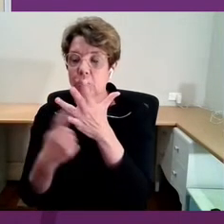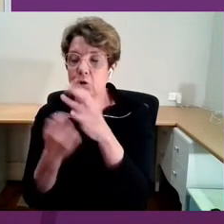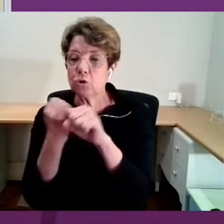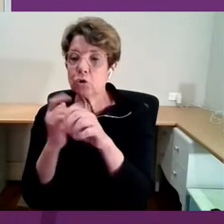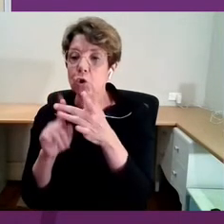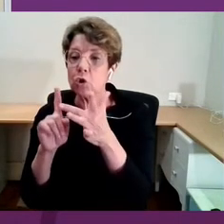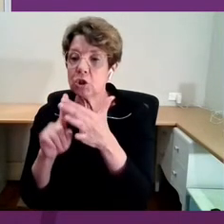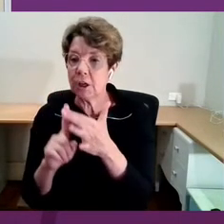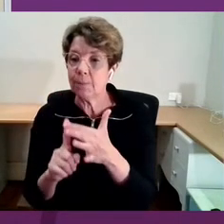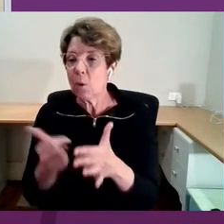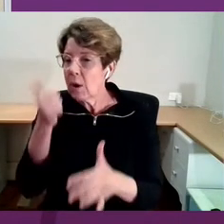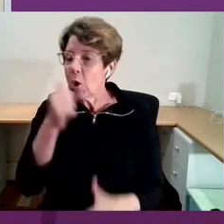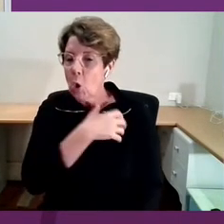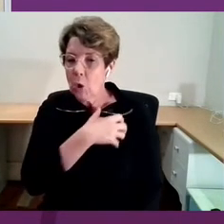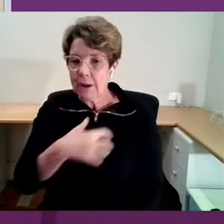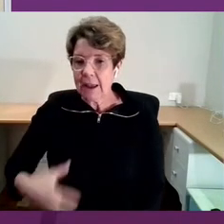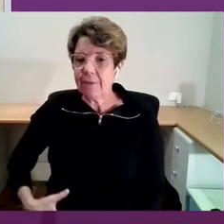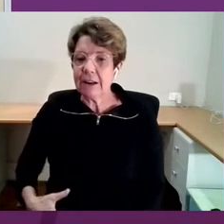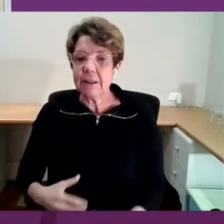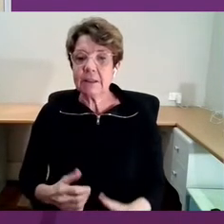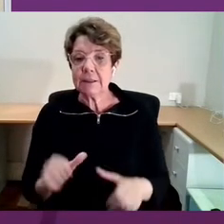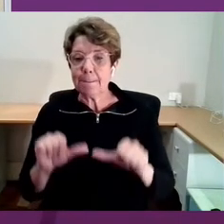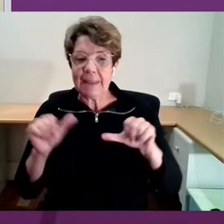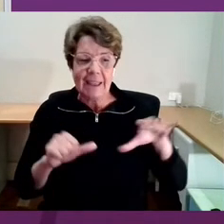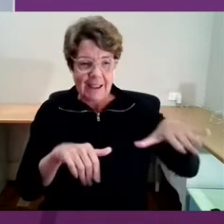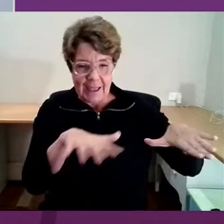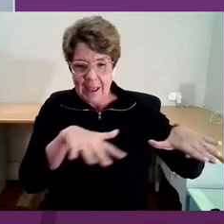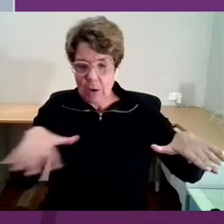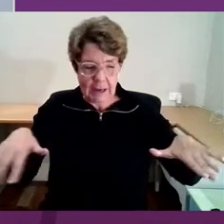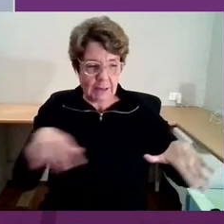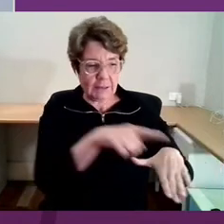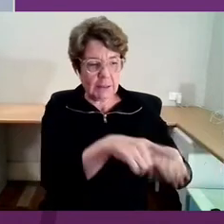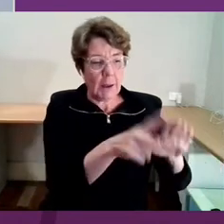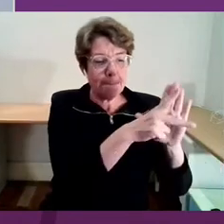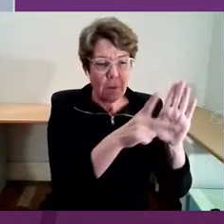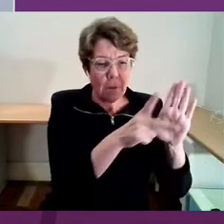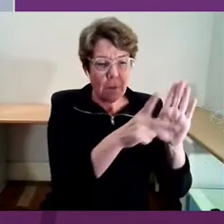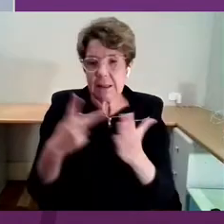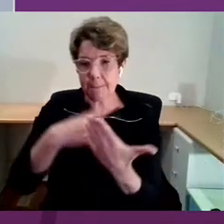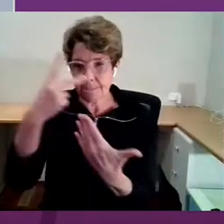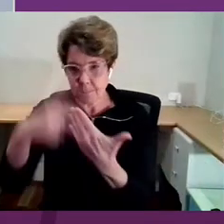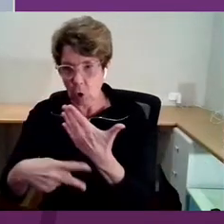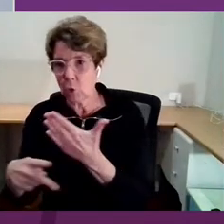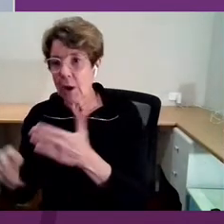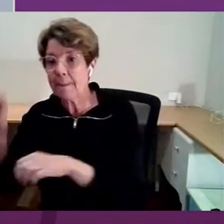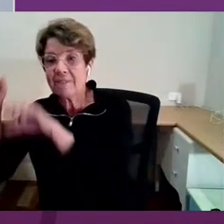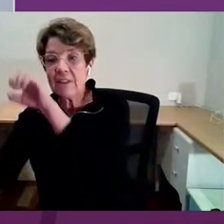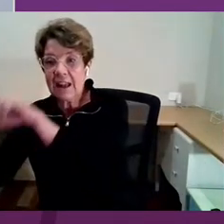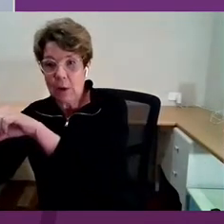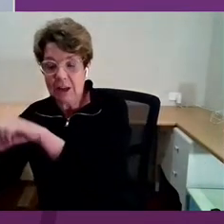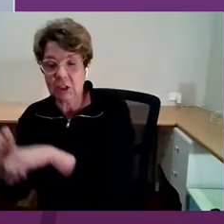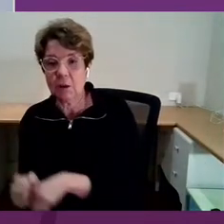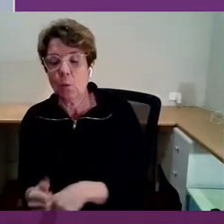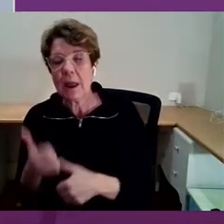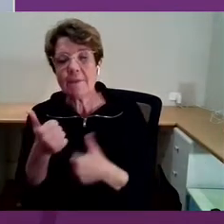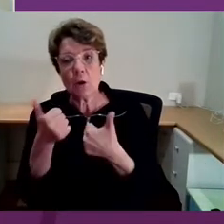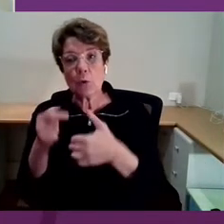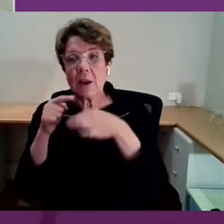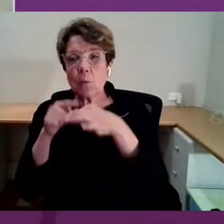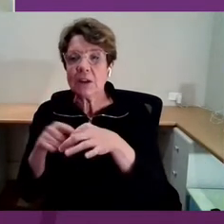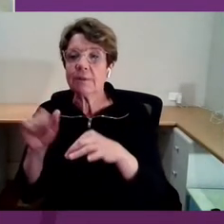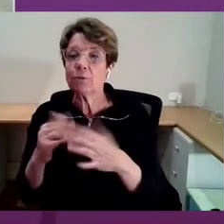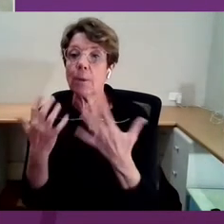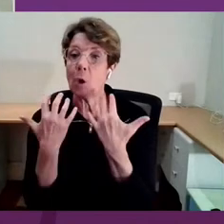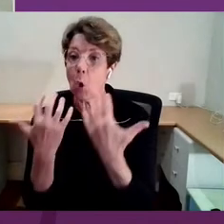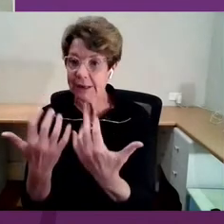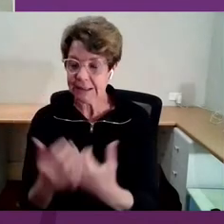government, there's the three big areas. There's the policy, the program and the evaluation. We've got a great question from one of the audience. We're